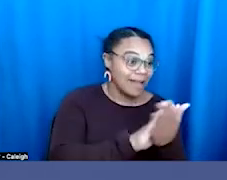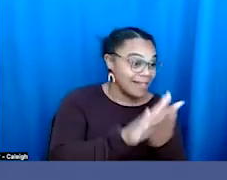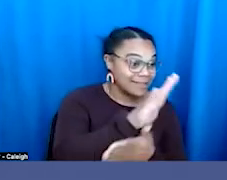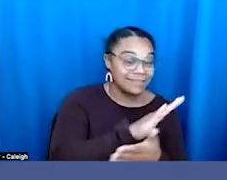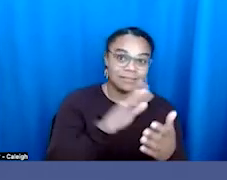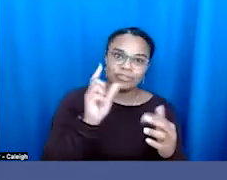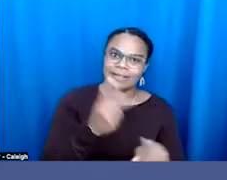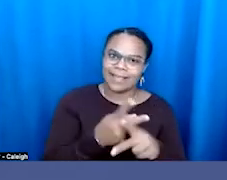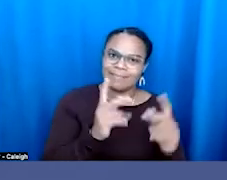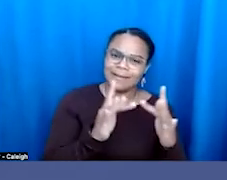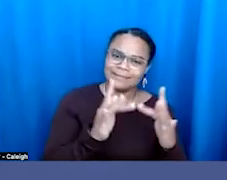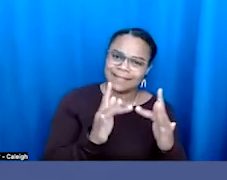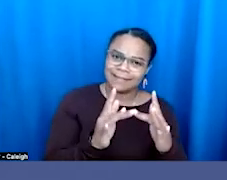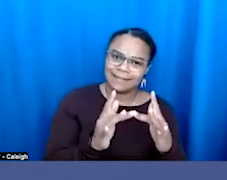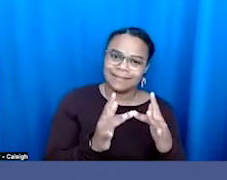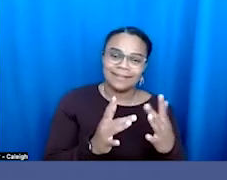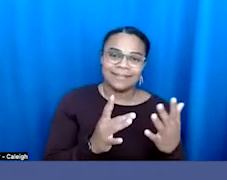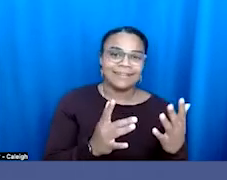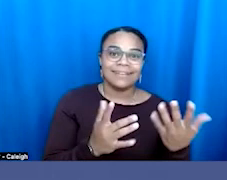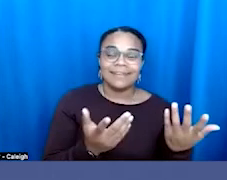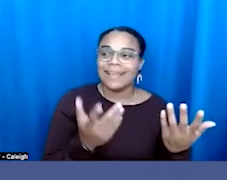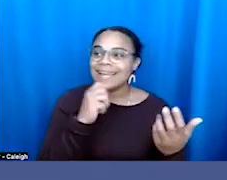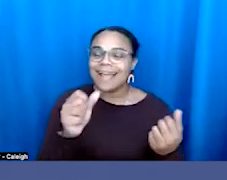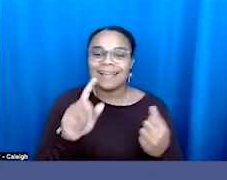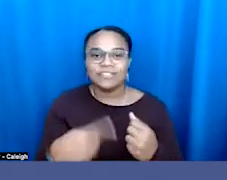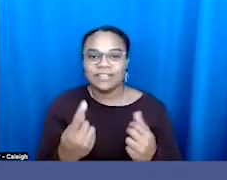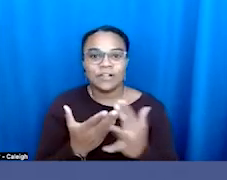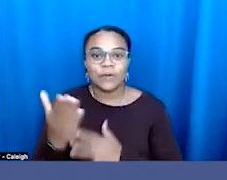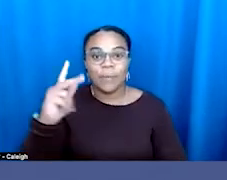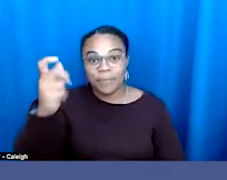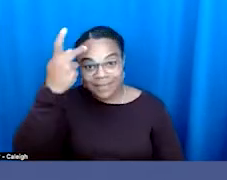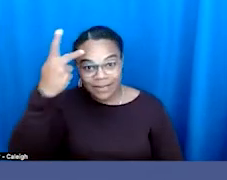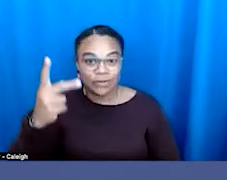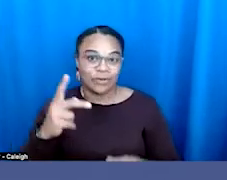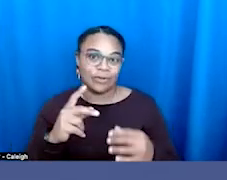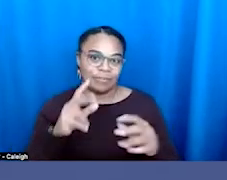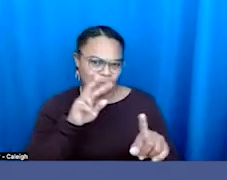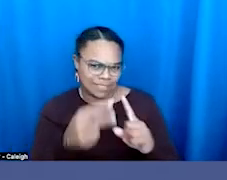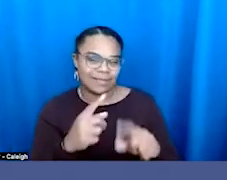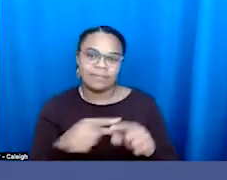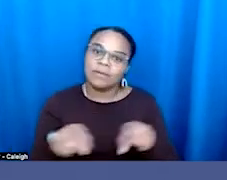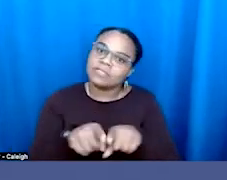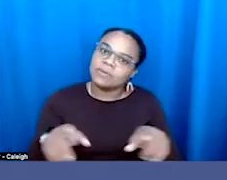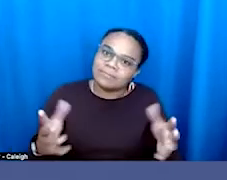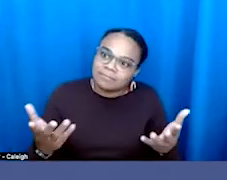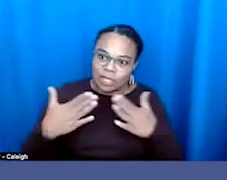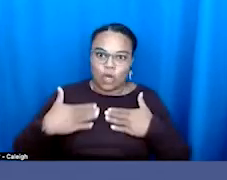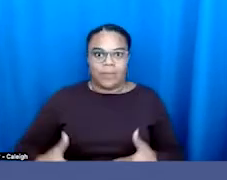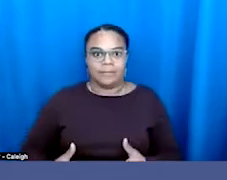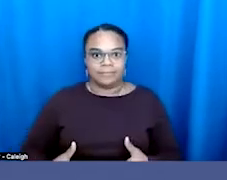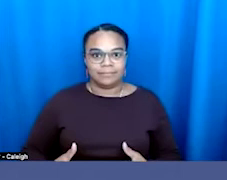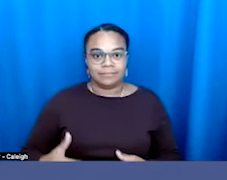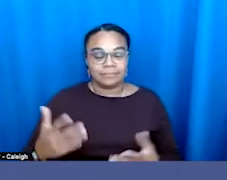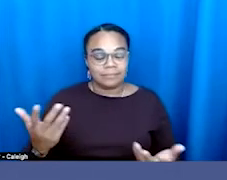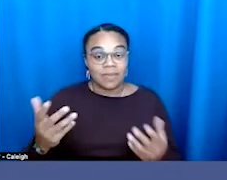But not just to do it in these sort of through a political lens, but as human beings, you know, I go back to it. Storytelling